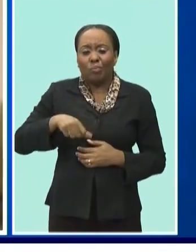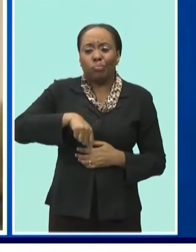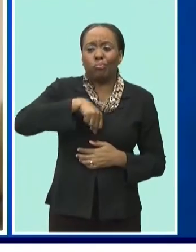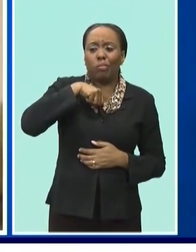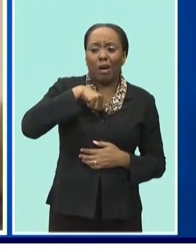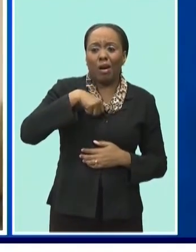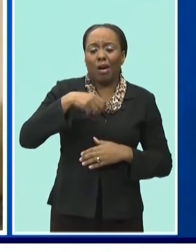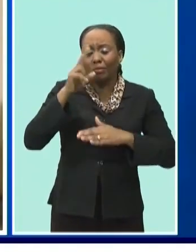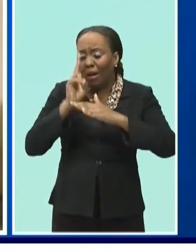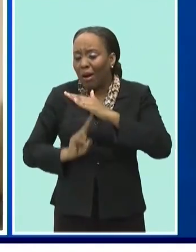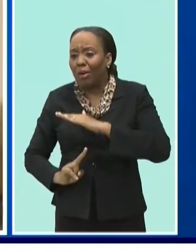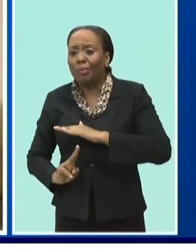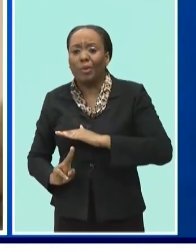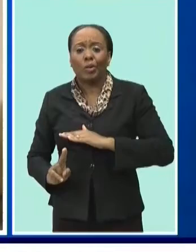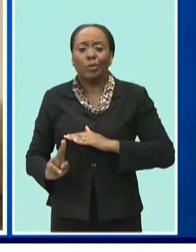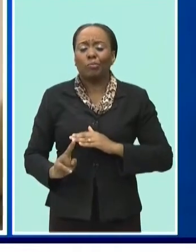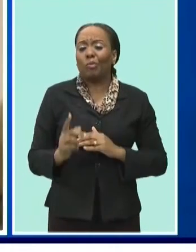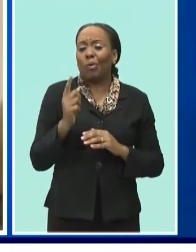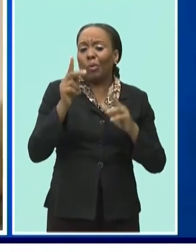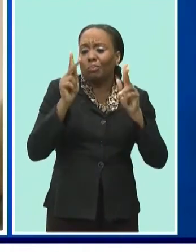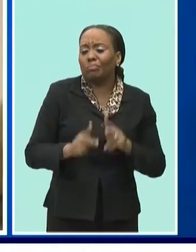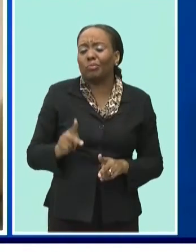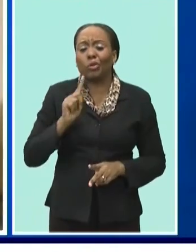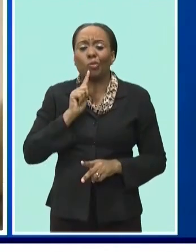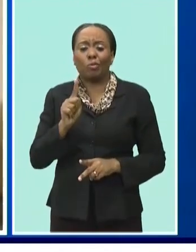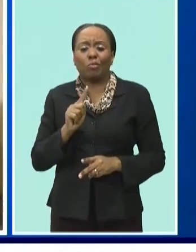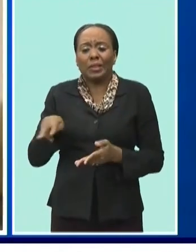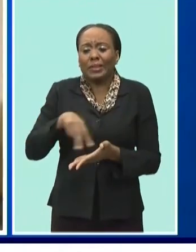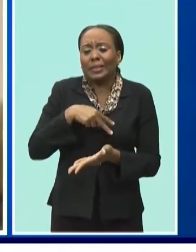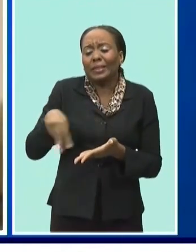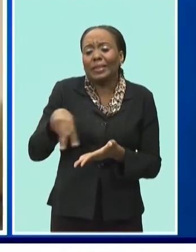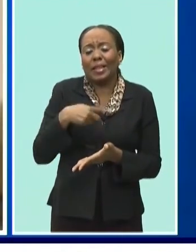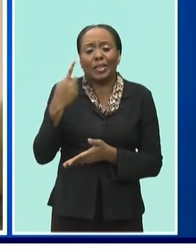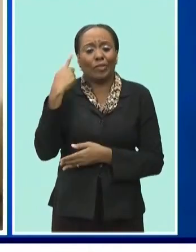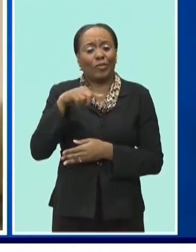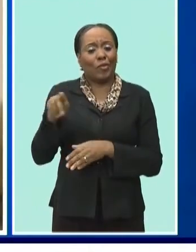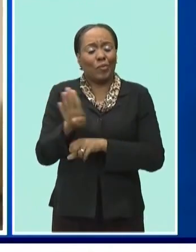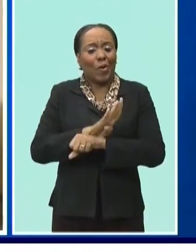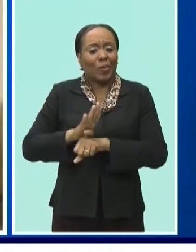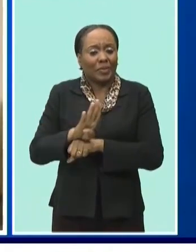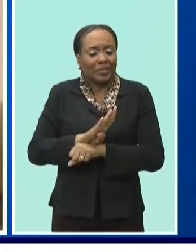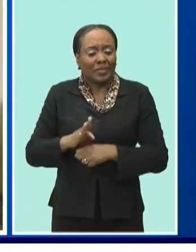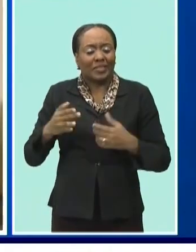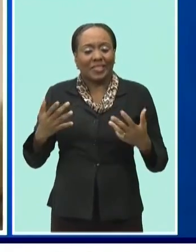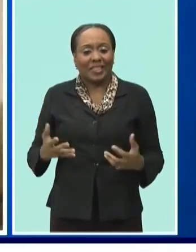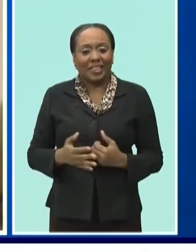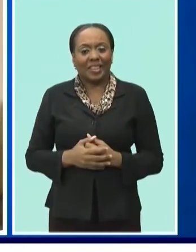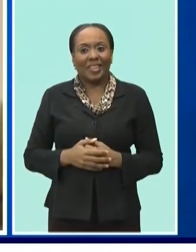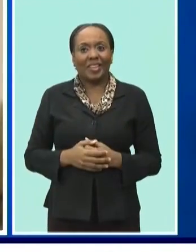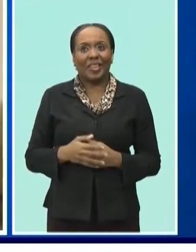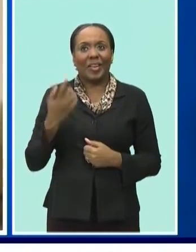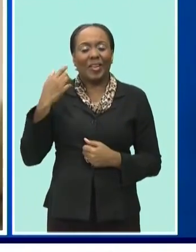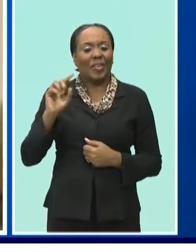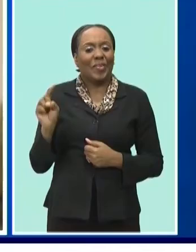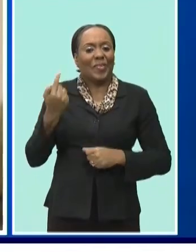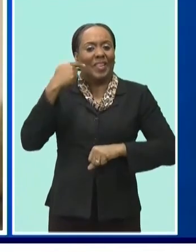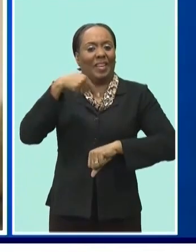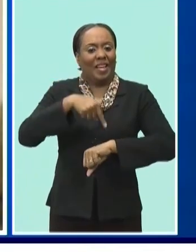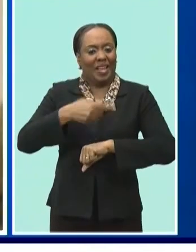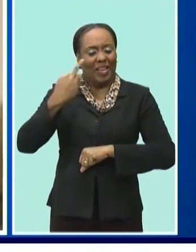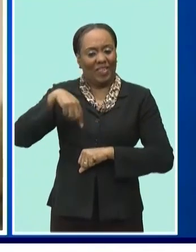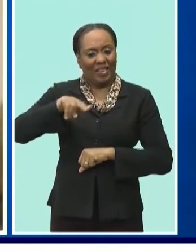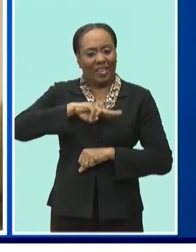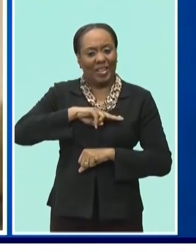be one of the pioneers to take dance to the Barclays Center for Barbadian dancers. We kind of broke ground there. We were